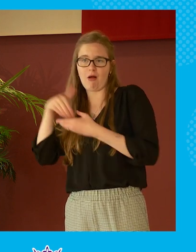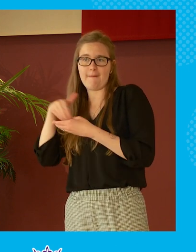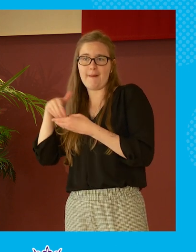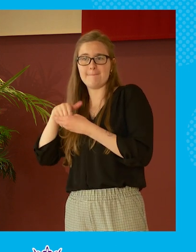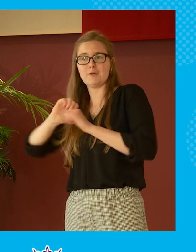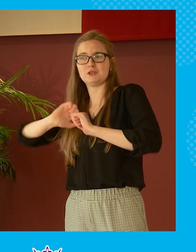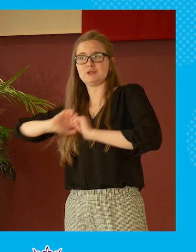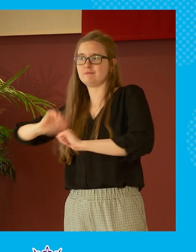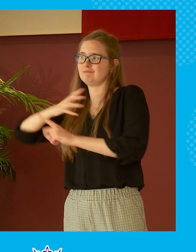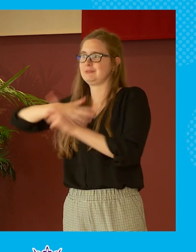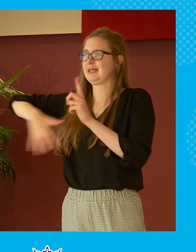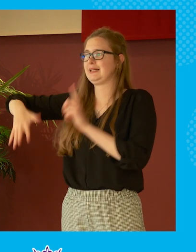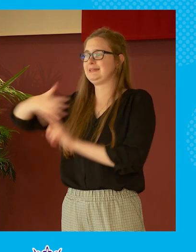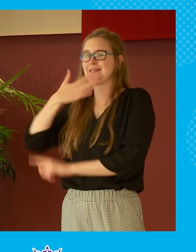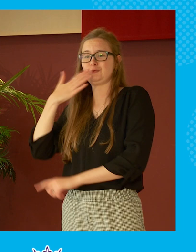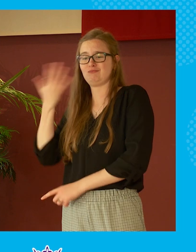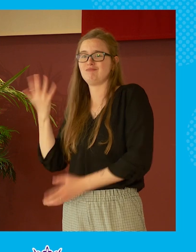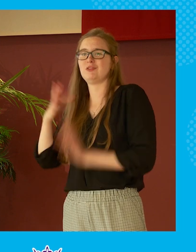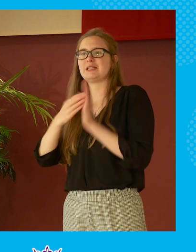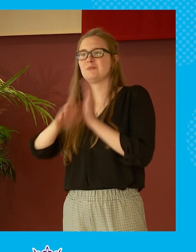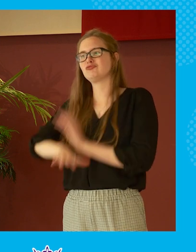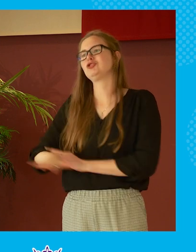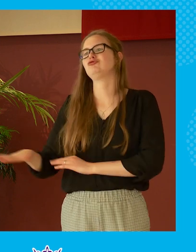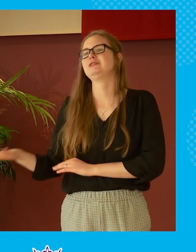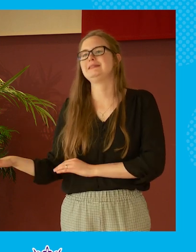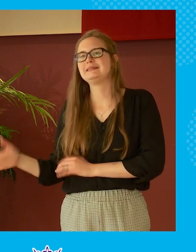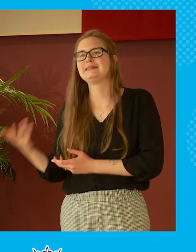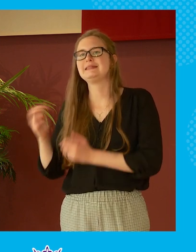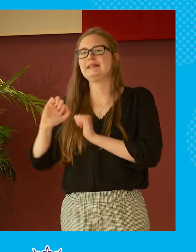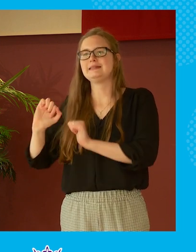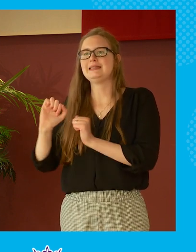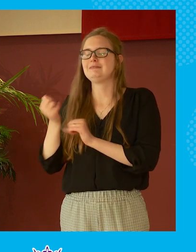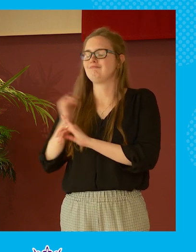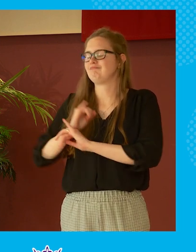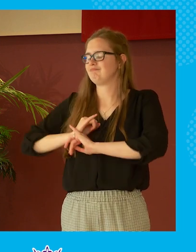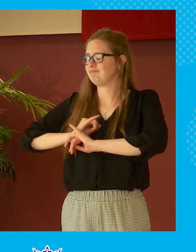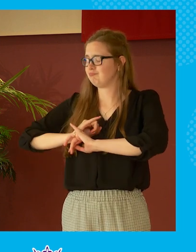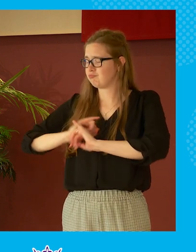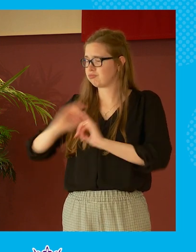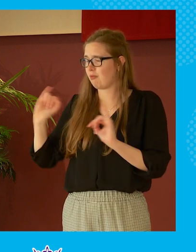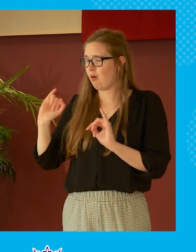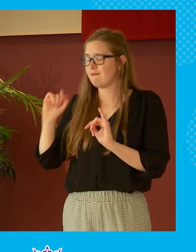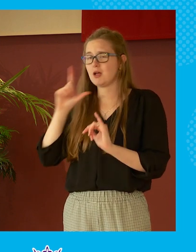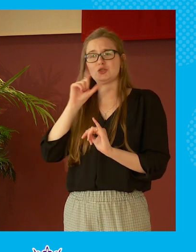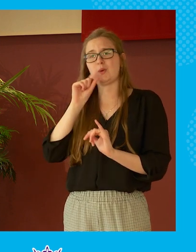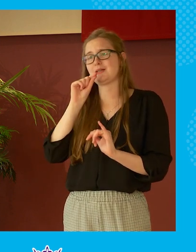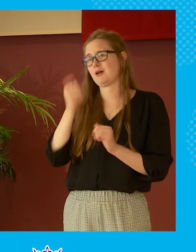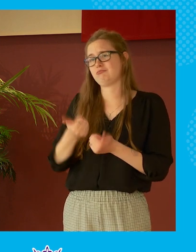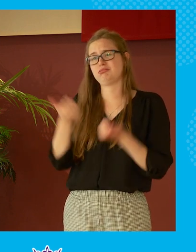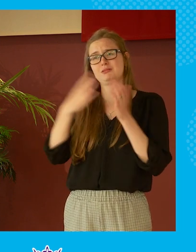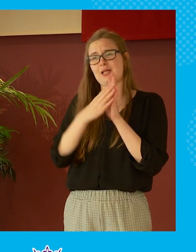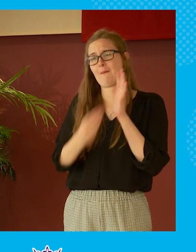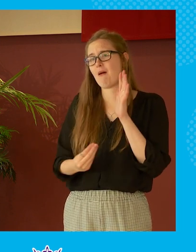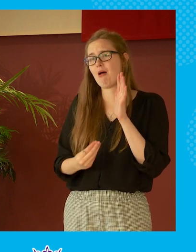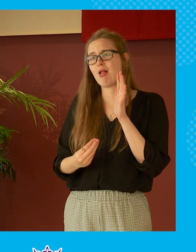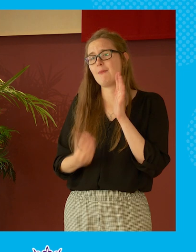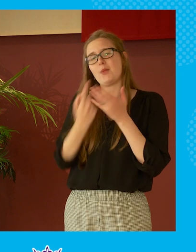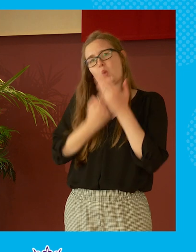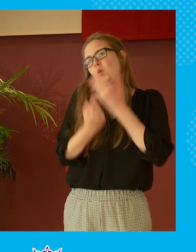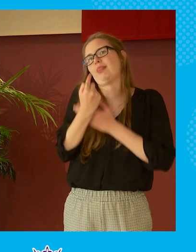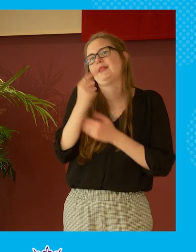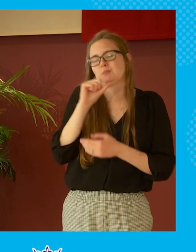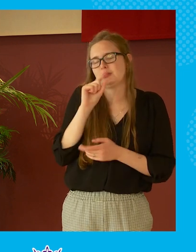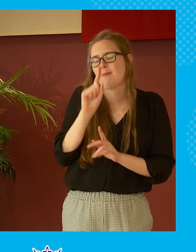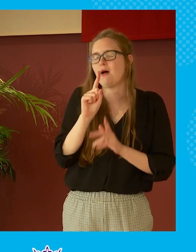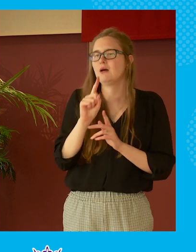of our society children uh and the appalling i mean twitter's like an example but it's not the only thing